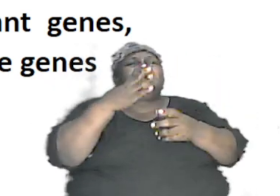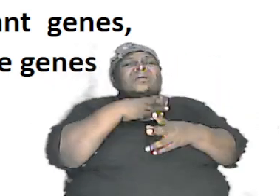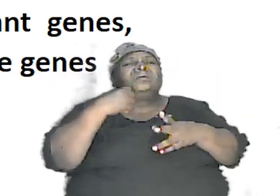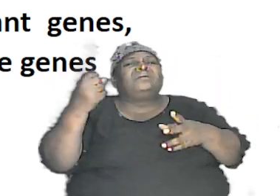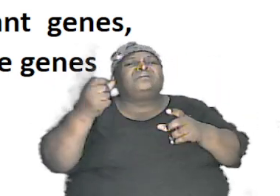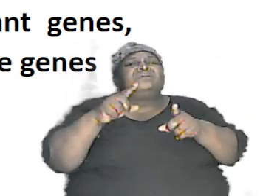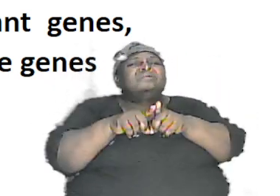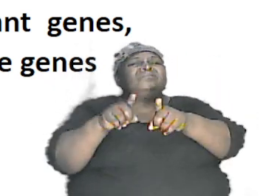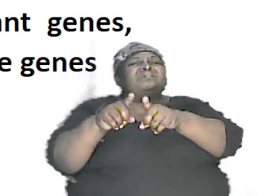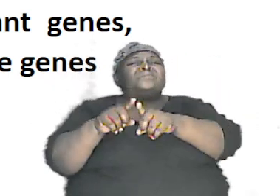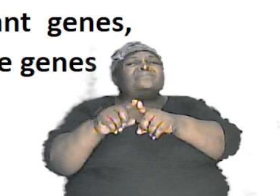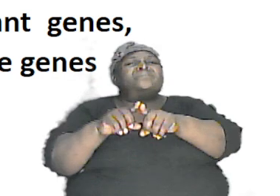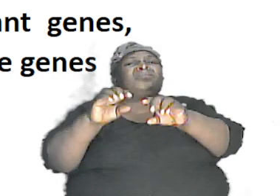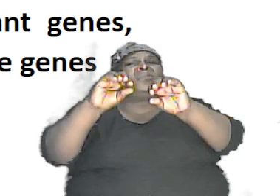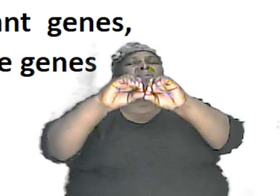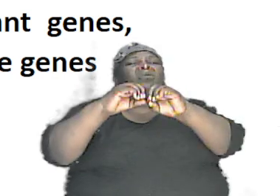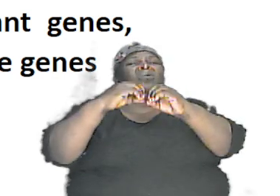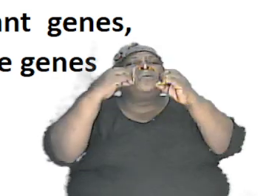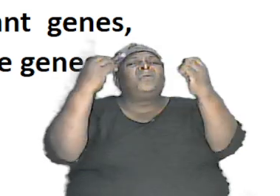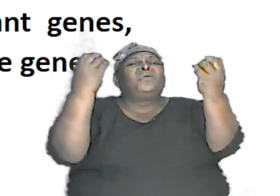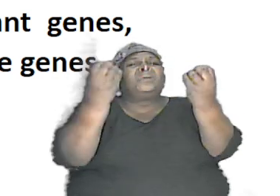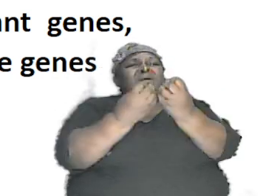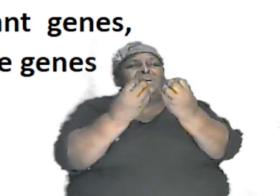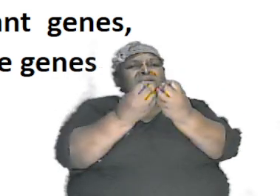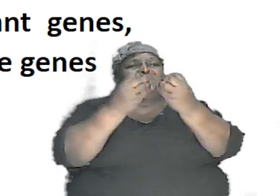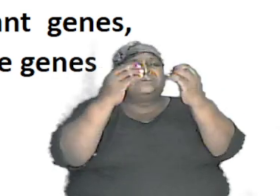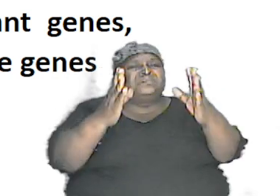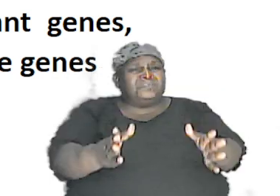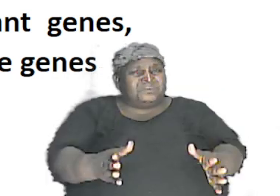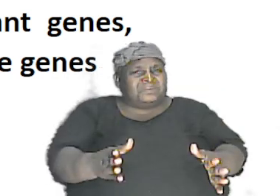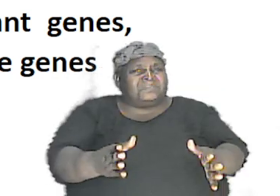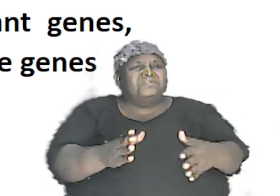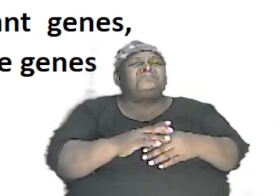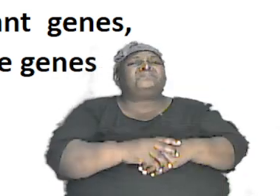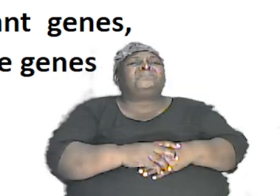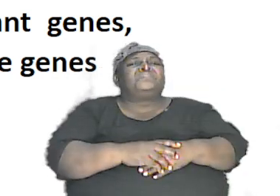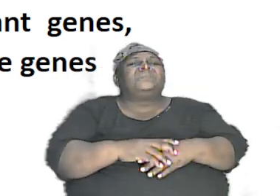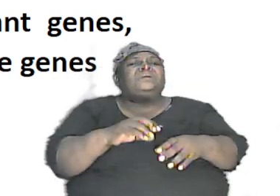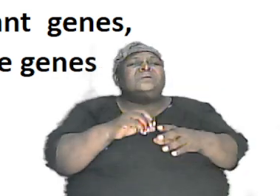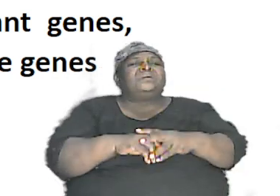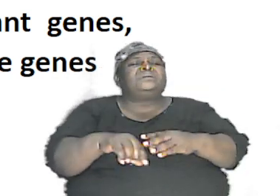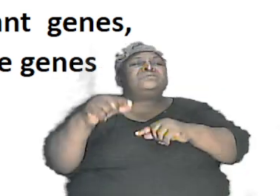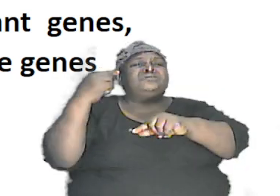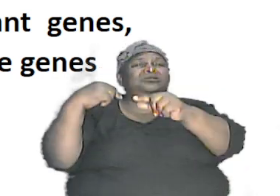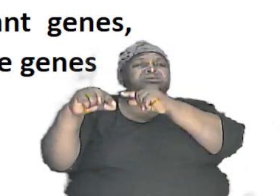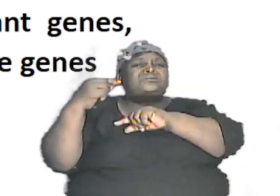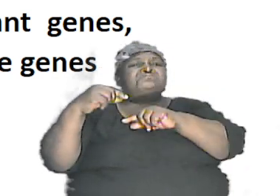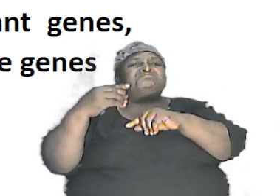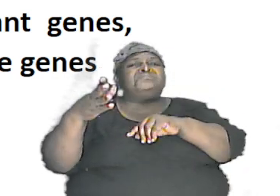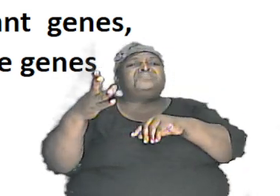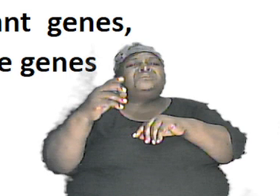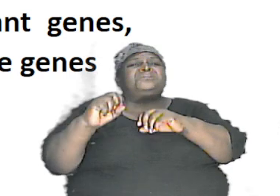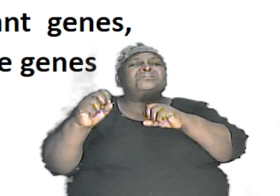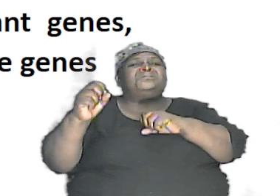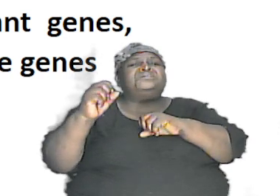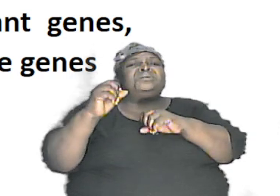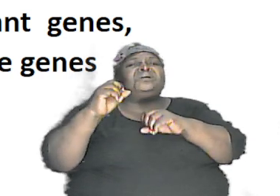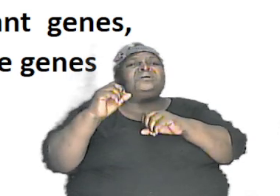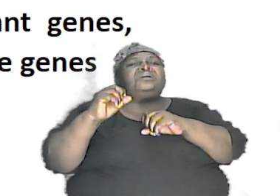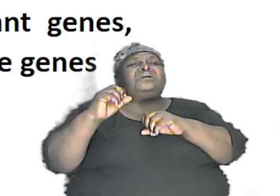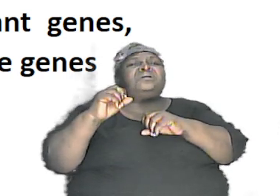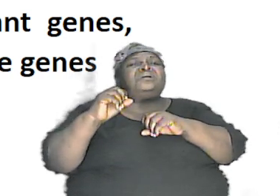and the variation of organisms right so it's